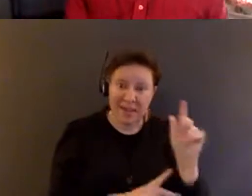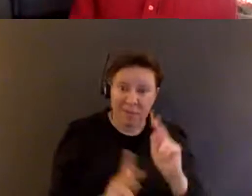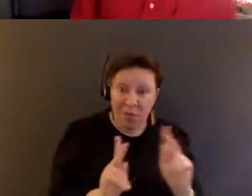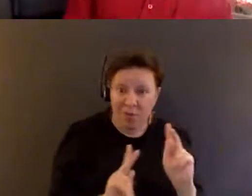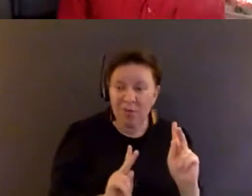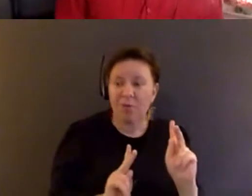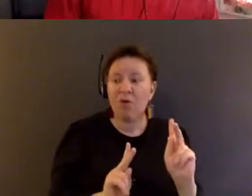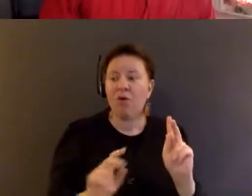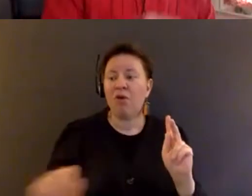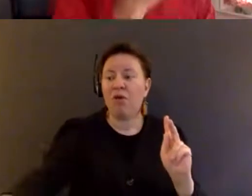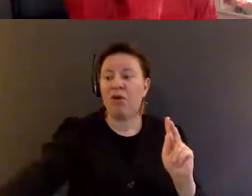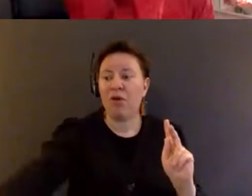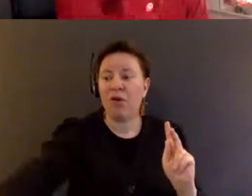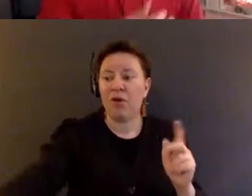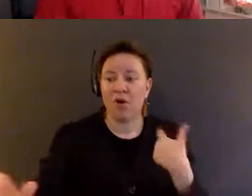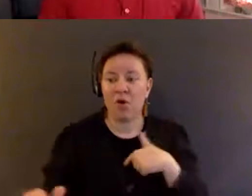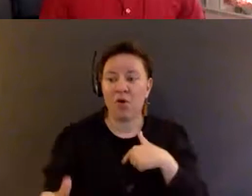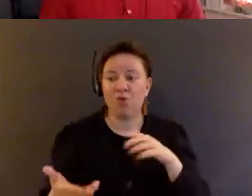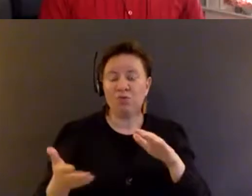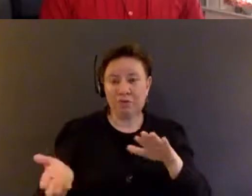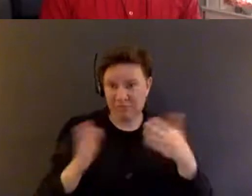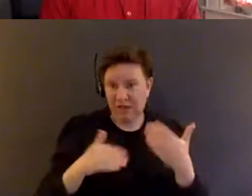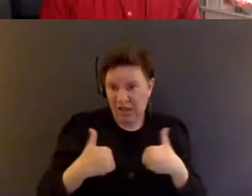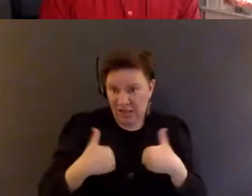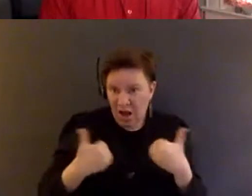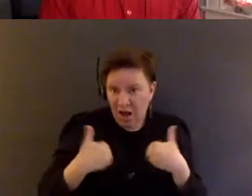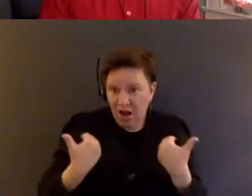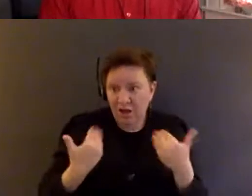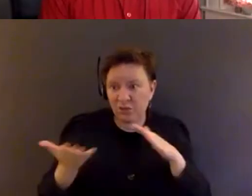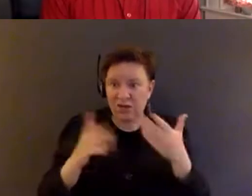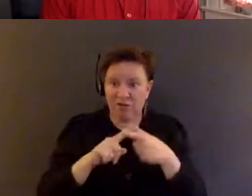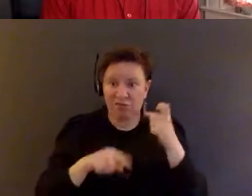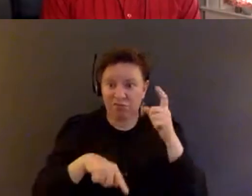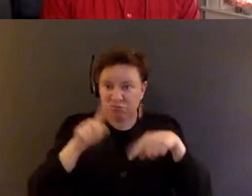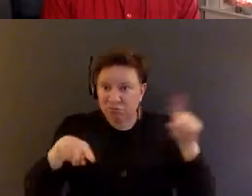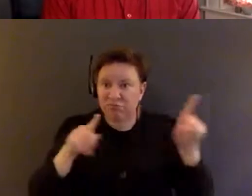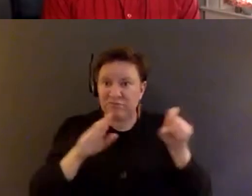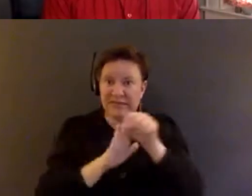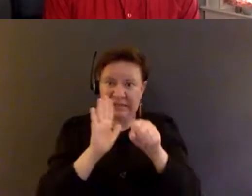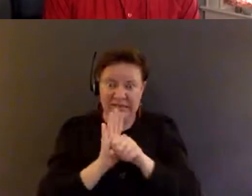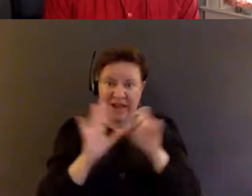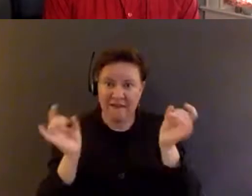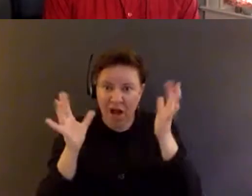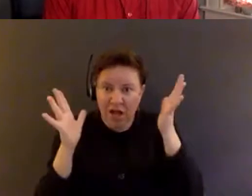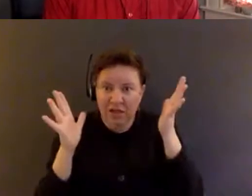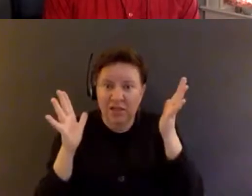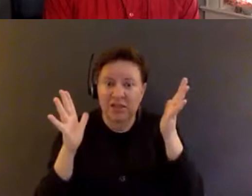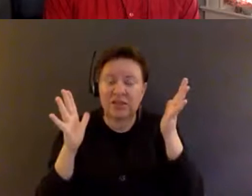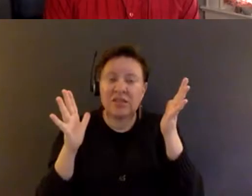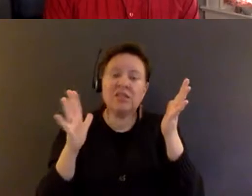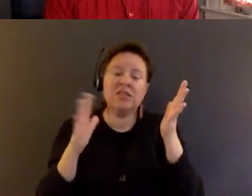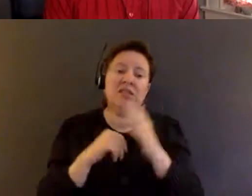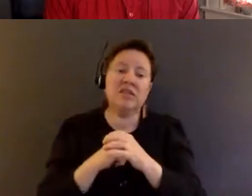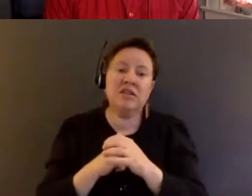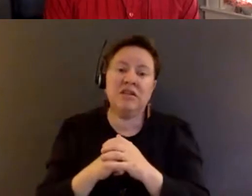Um, you know, we die young and we die out of a variety of state violences, including neglect and, um, so